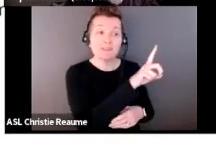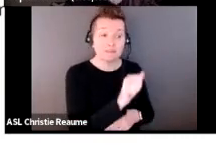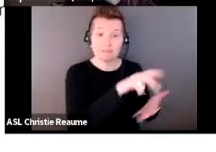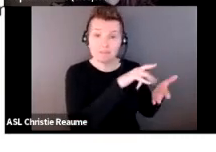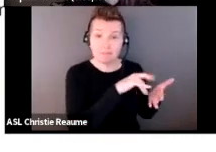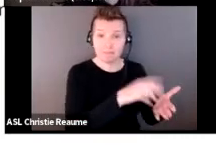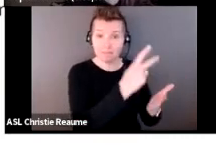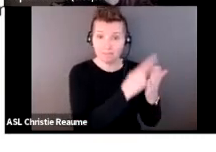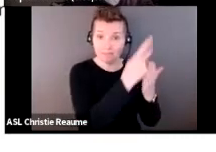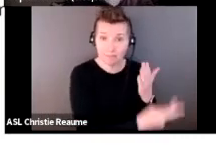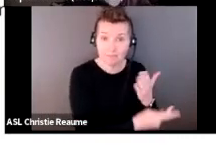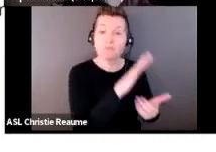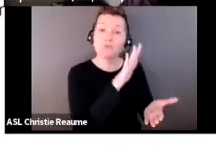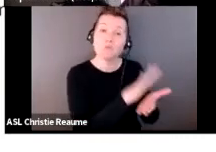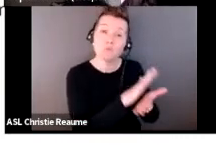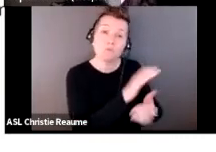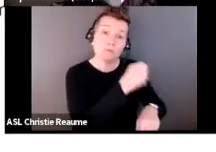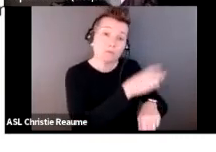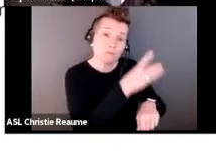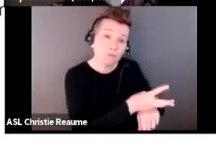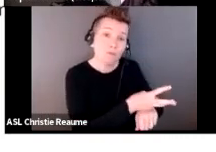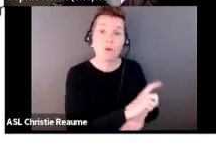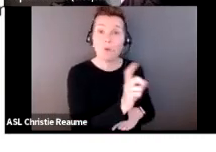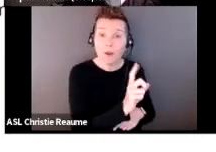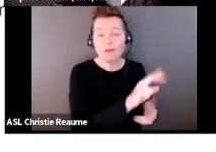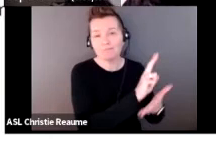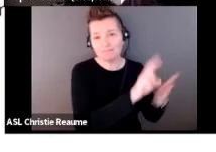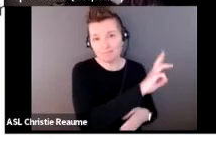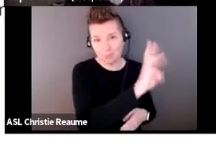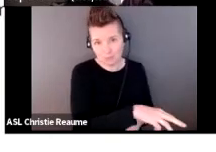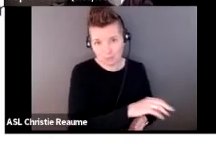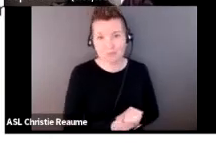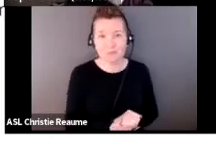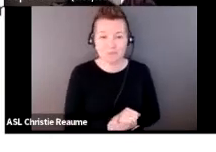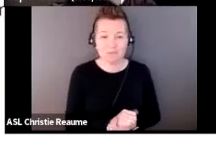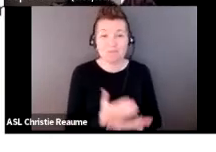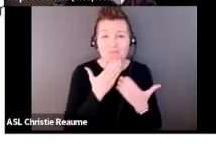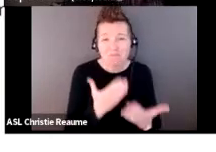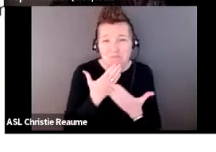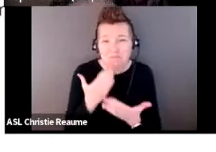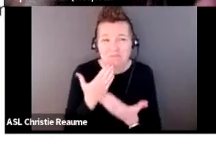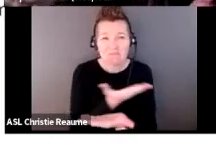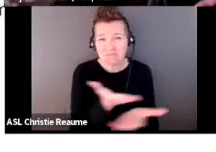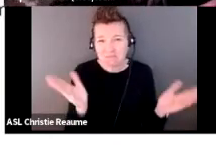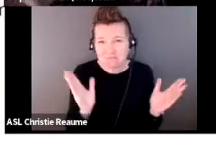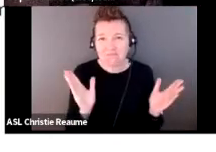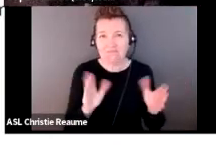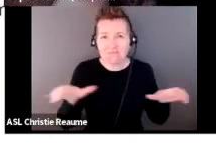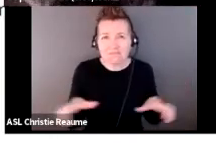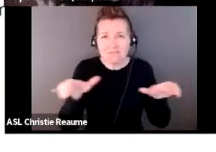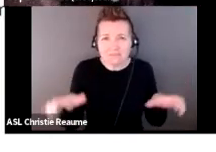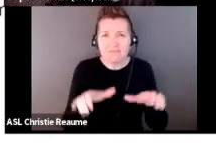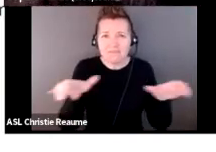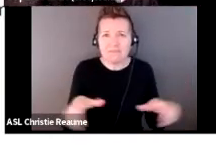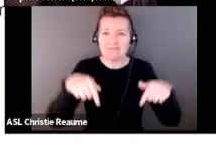School of Social Work at the University of Windsor. Thank you everyone for making this mini symposium